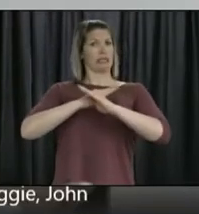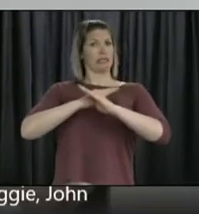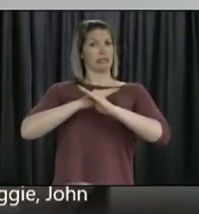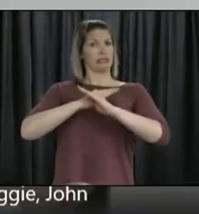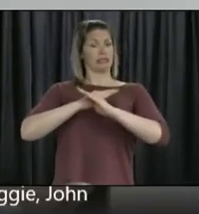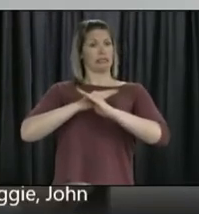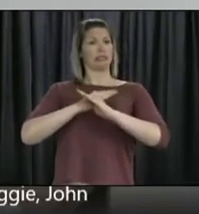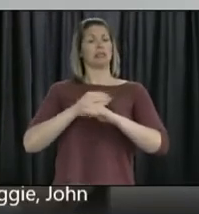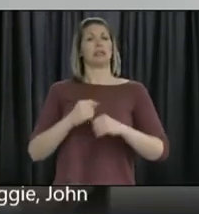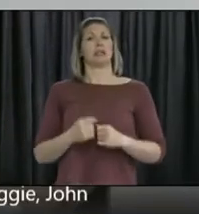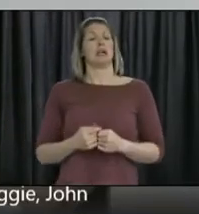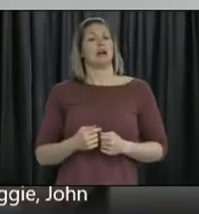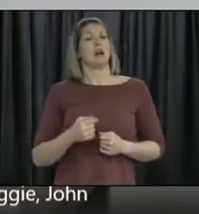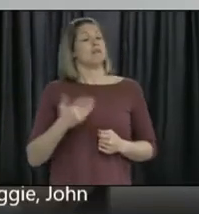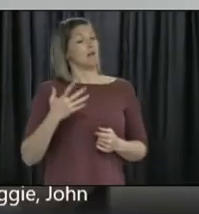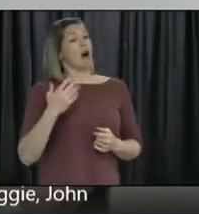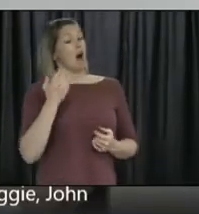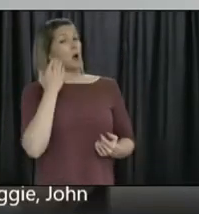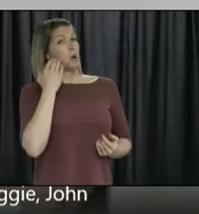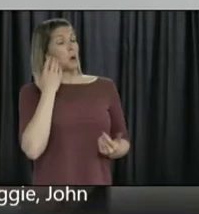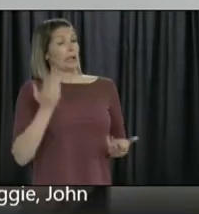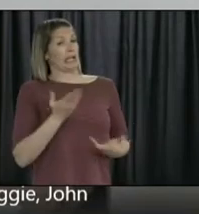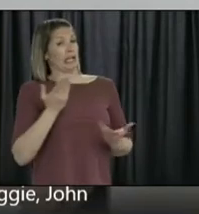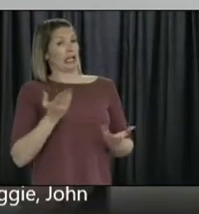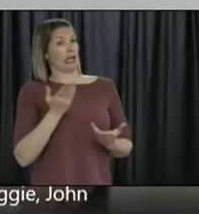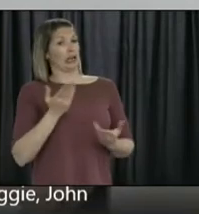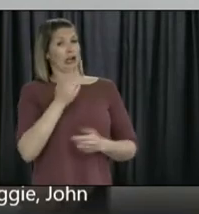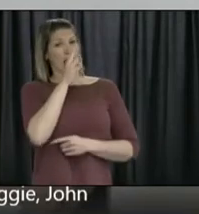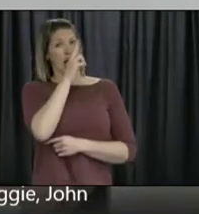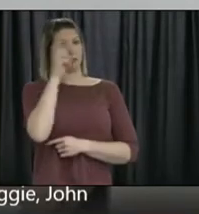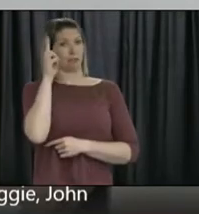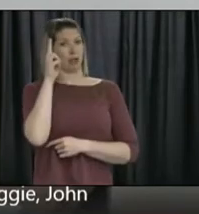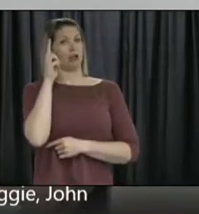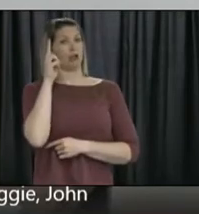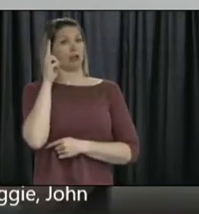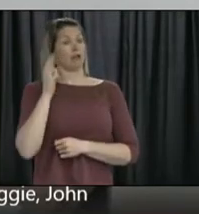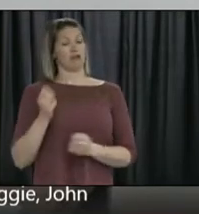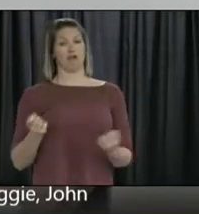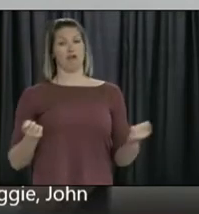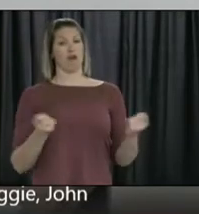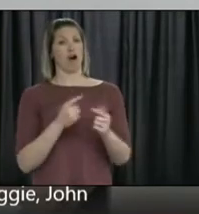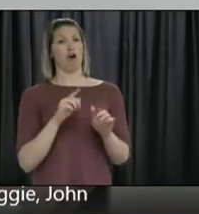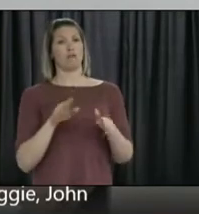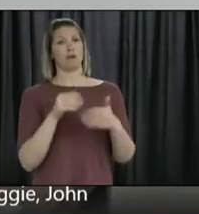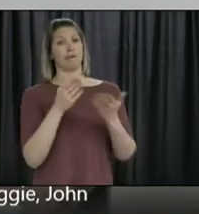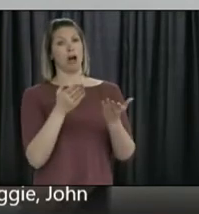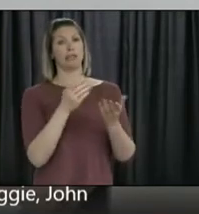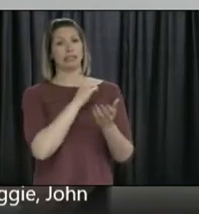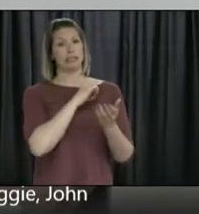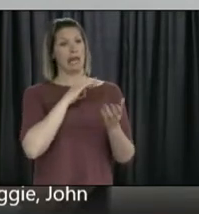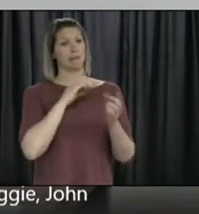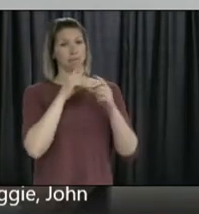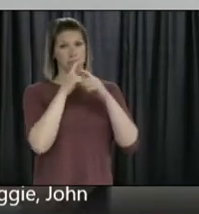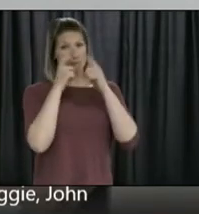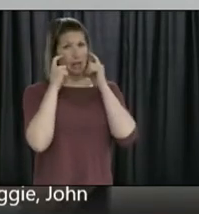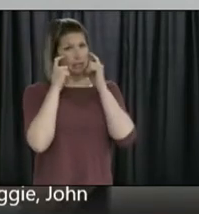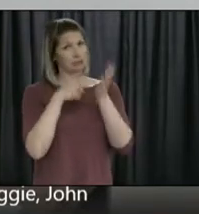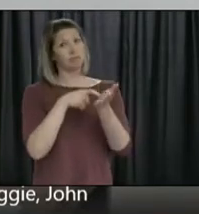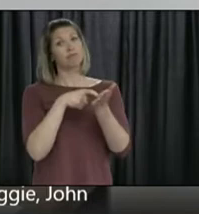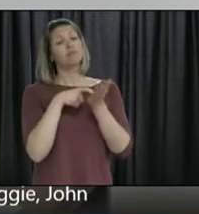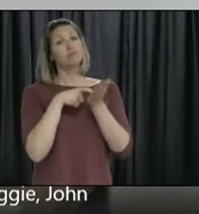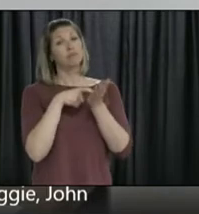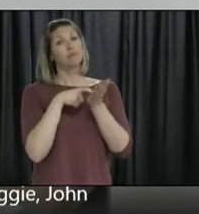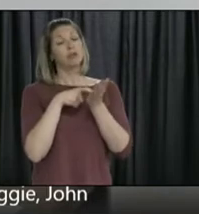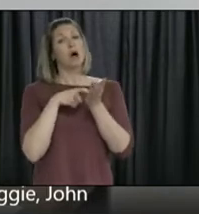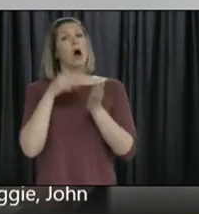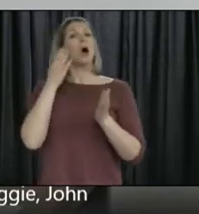are masks being provided per shift. We had some discussions in which I was involved with the unions. Now, whether or not